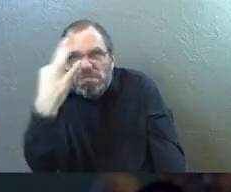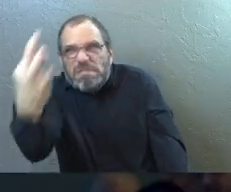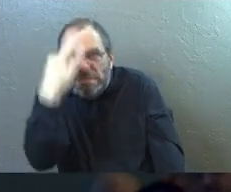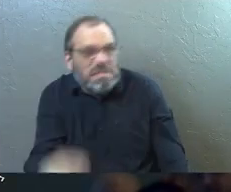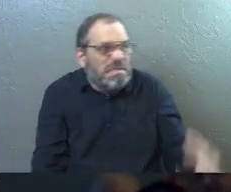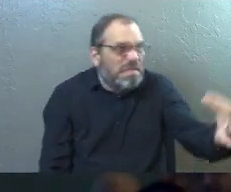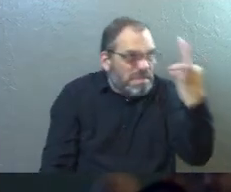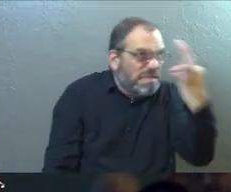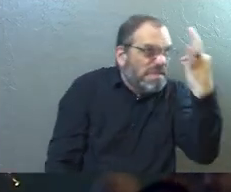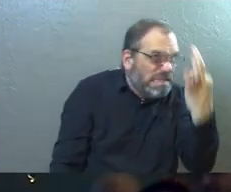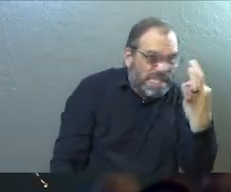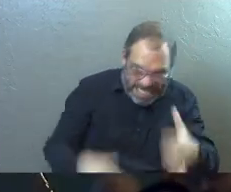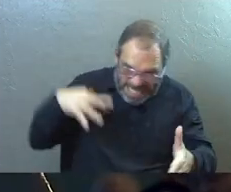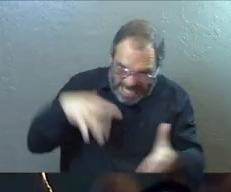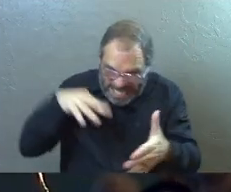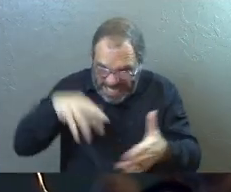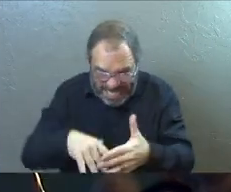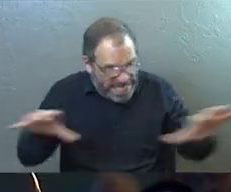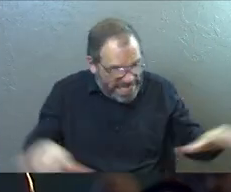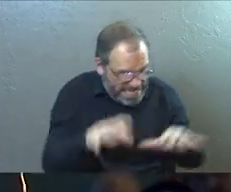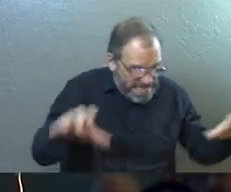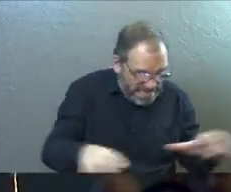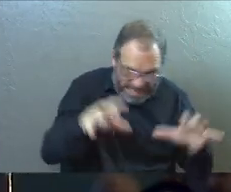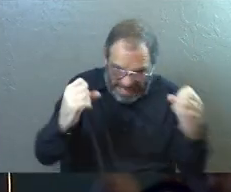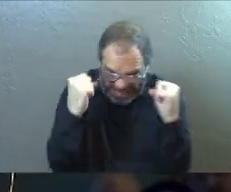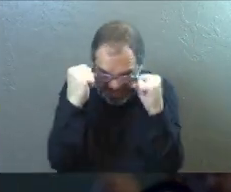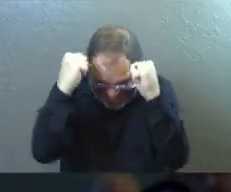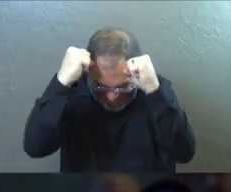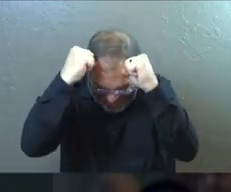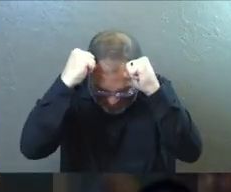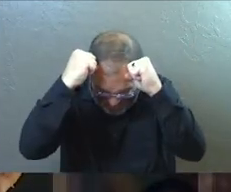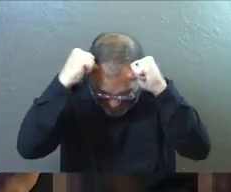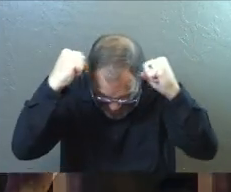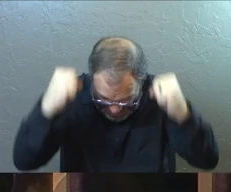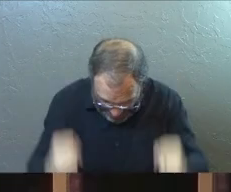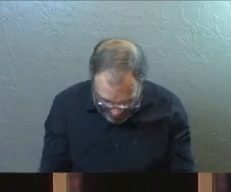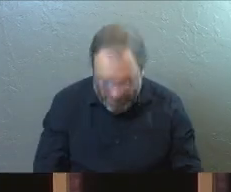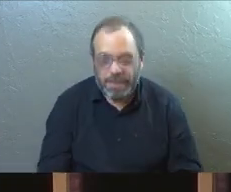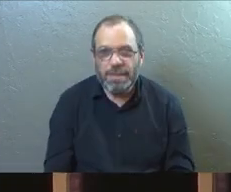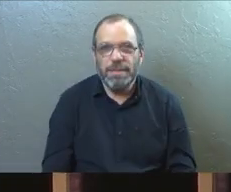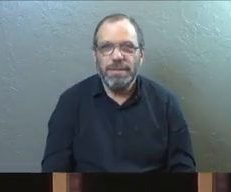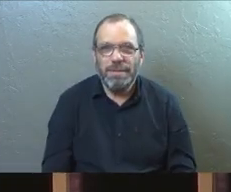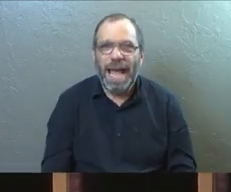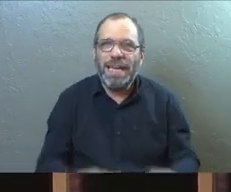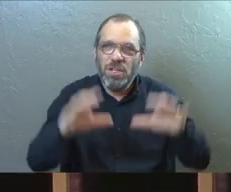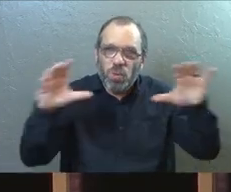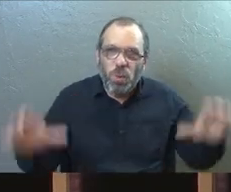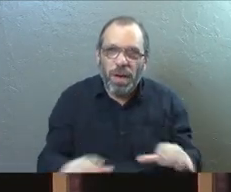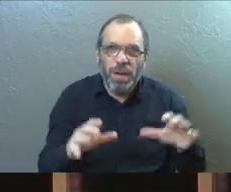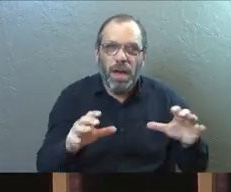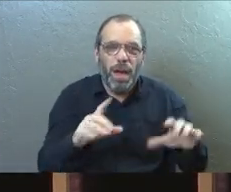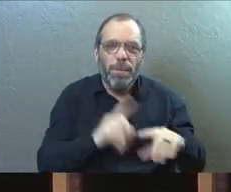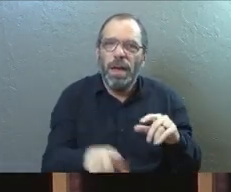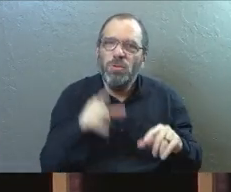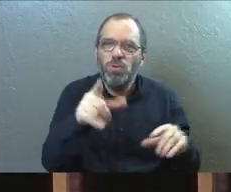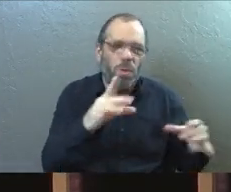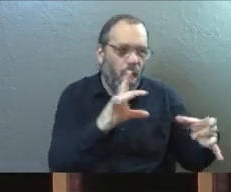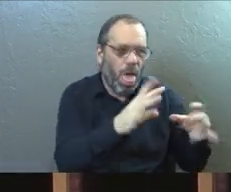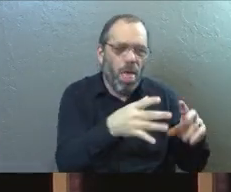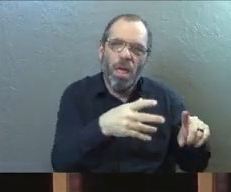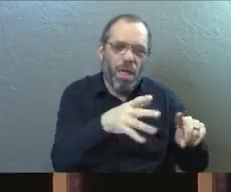really need to try more of this. And everything is about effort with a disconnected vine.